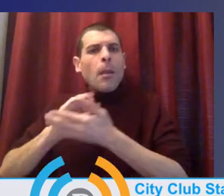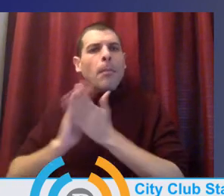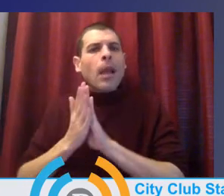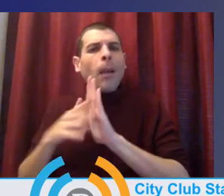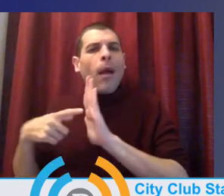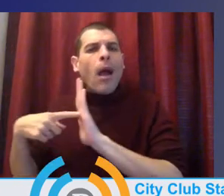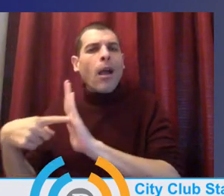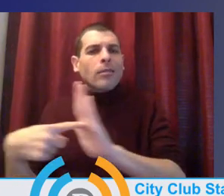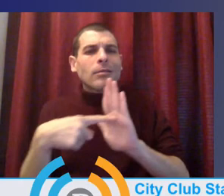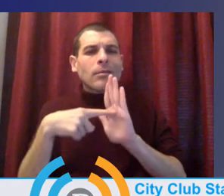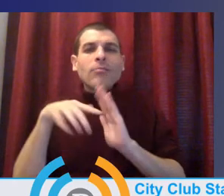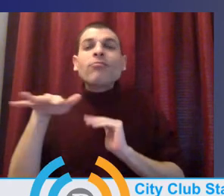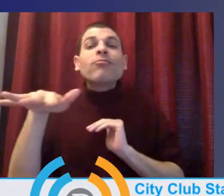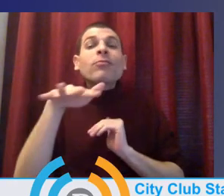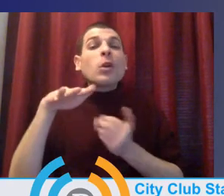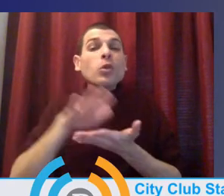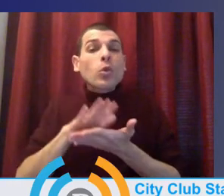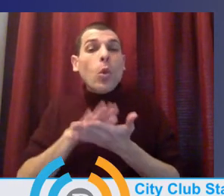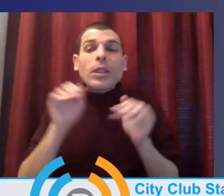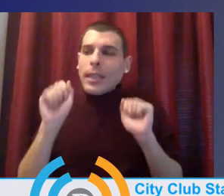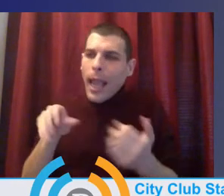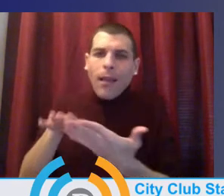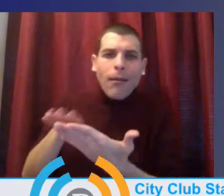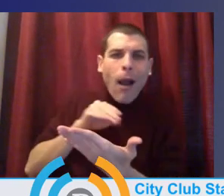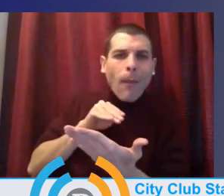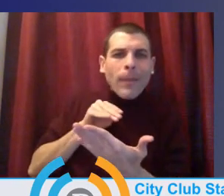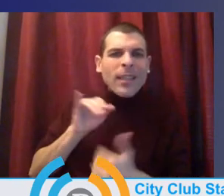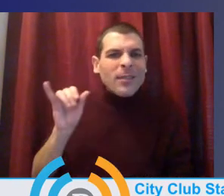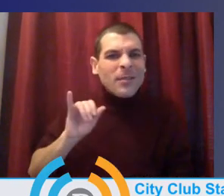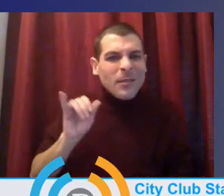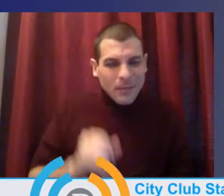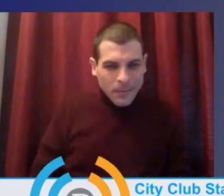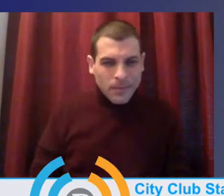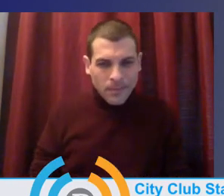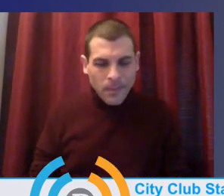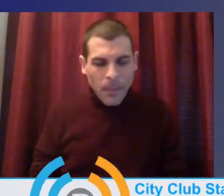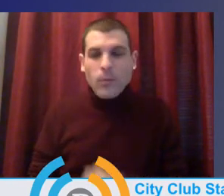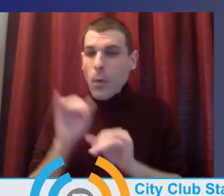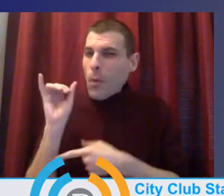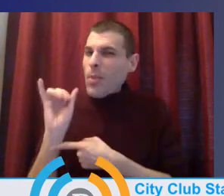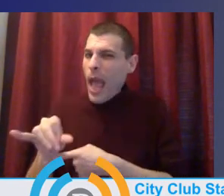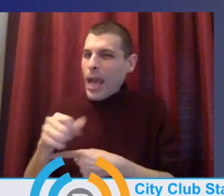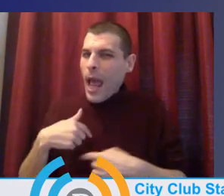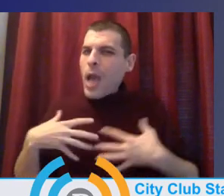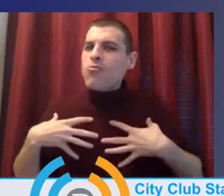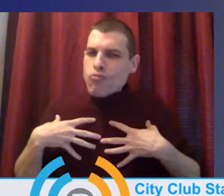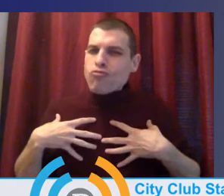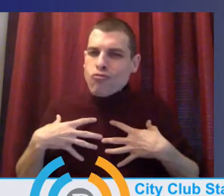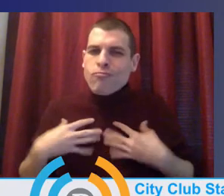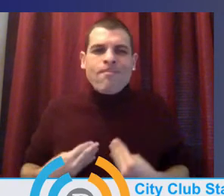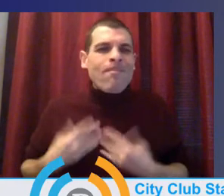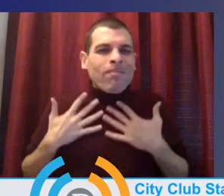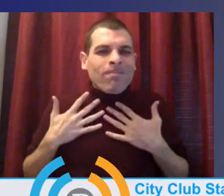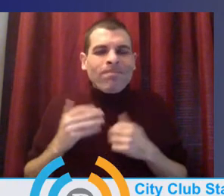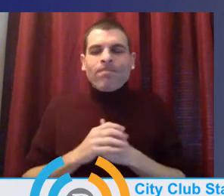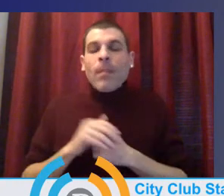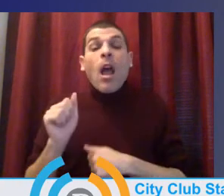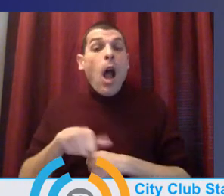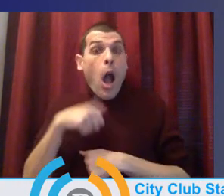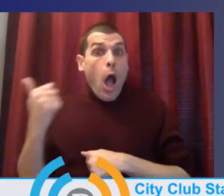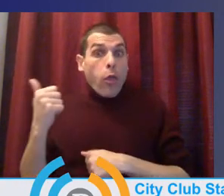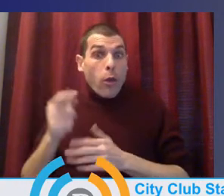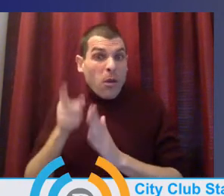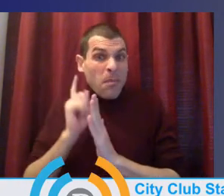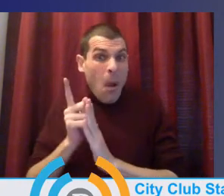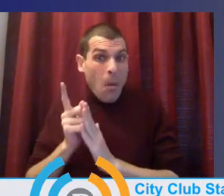it's a teachable moment. The other thing I would say I can't unsee is like, there's a real opportunity here to think about sort of the transdisciplinary